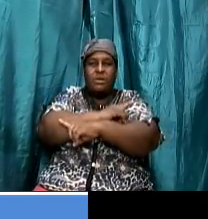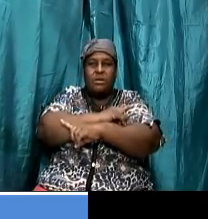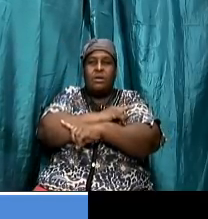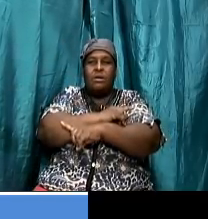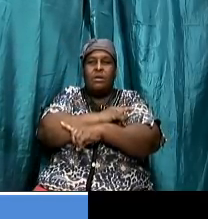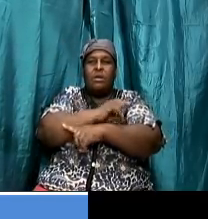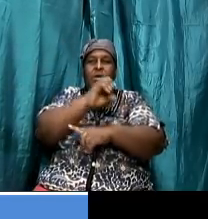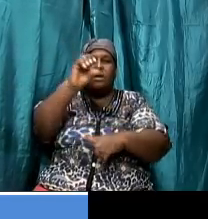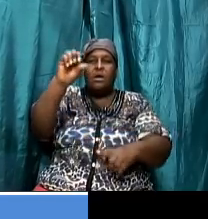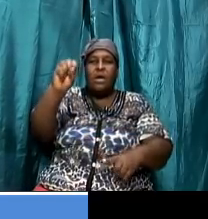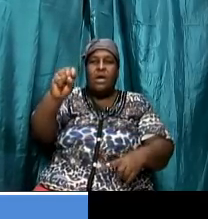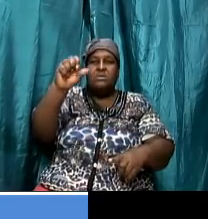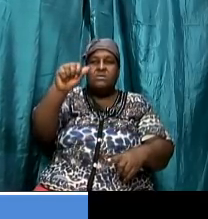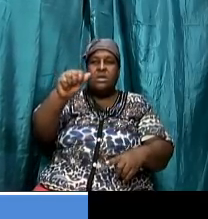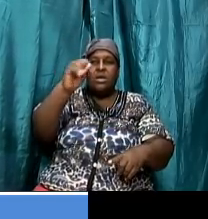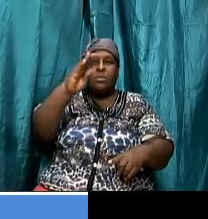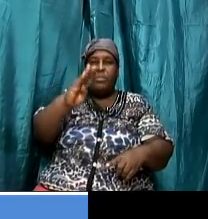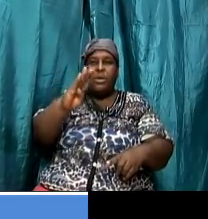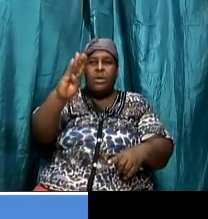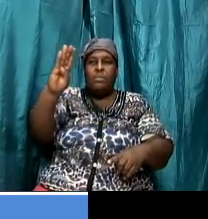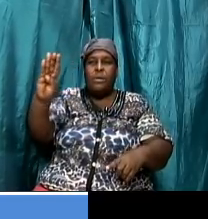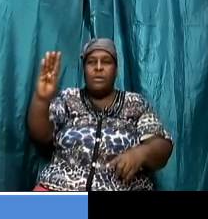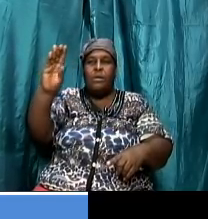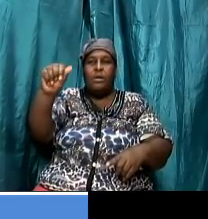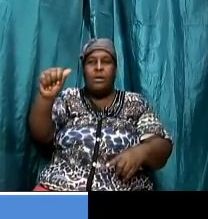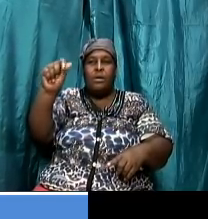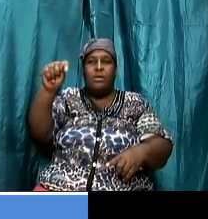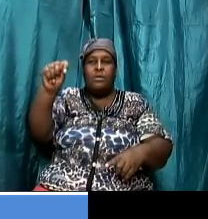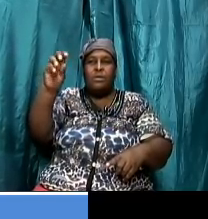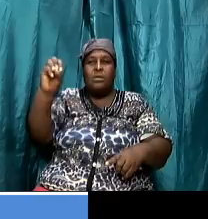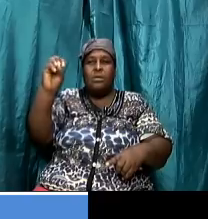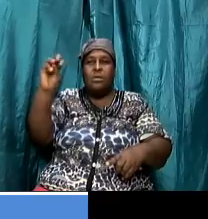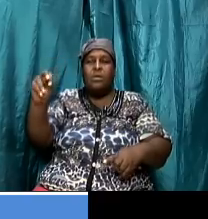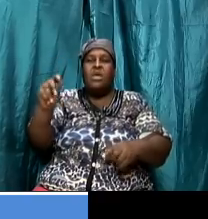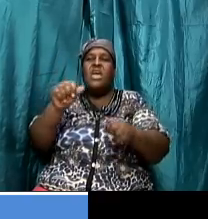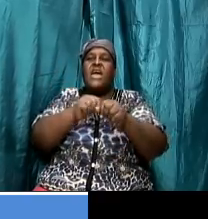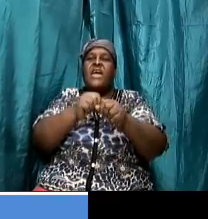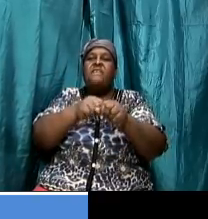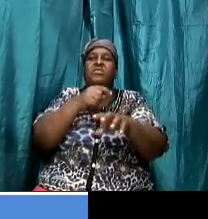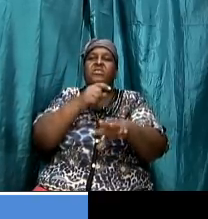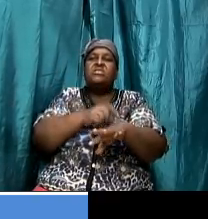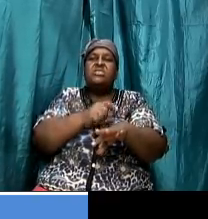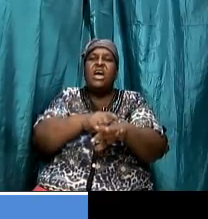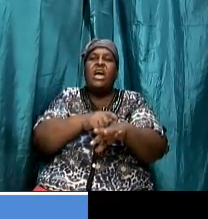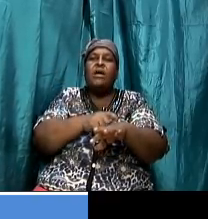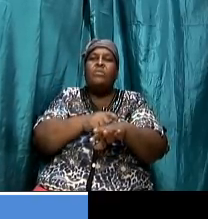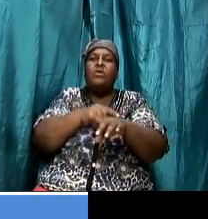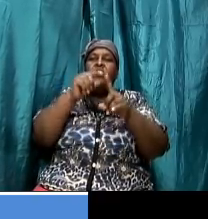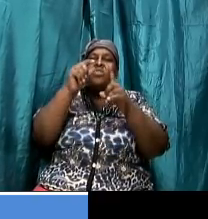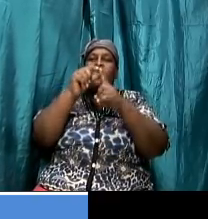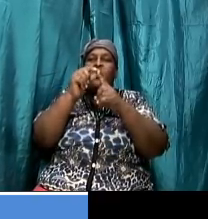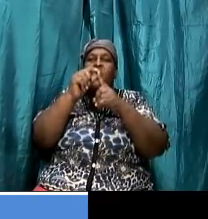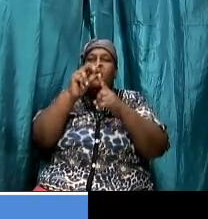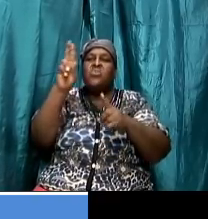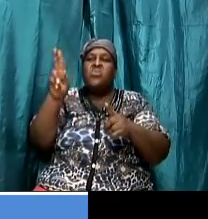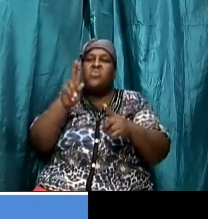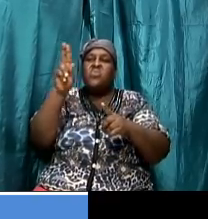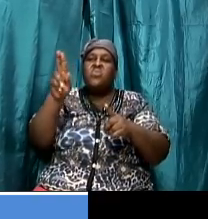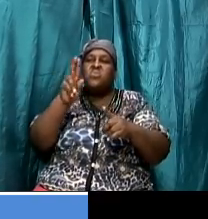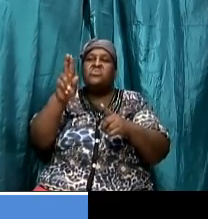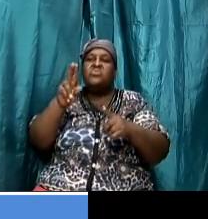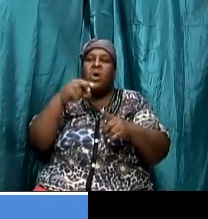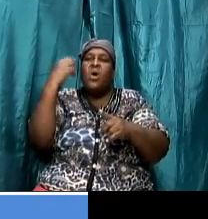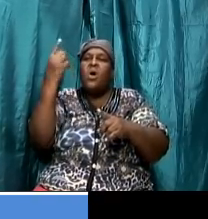time that word in the new testament is used it's always in reference to the seventh day